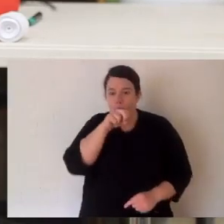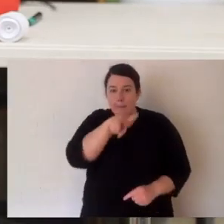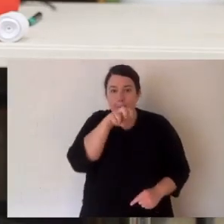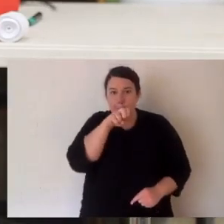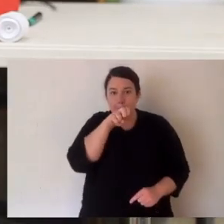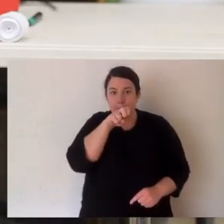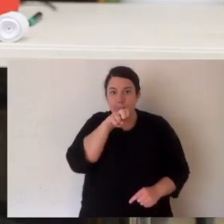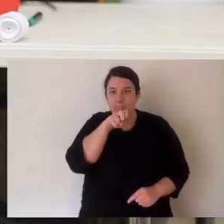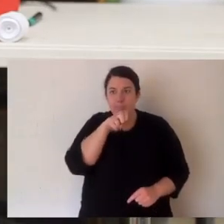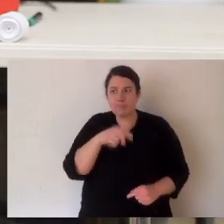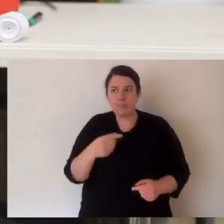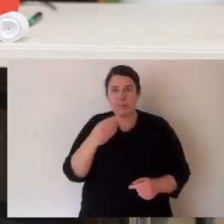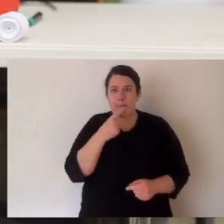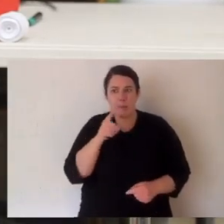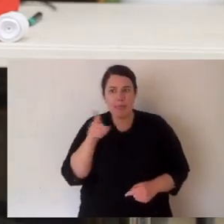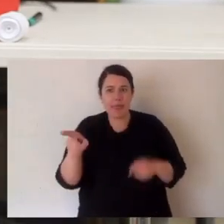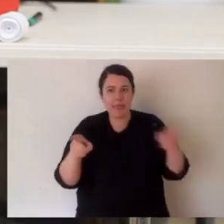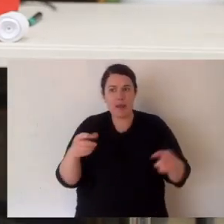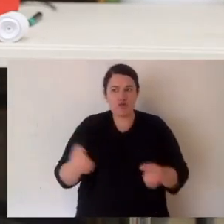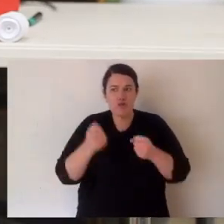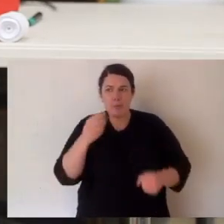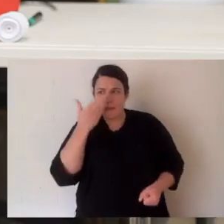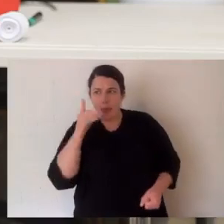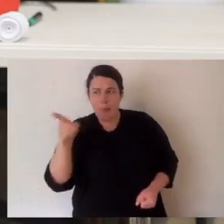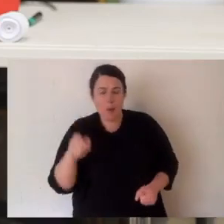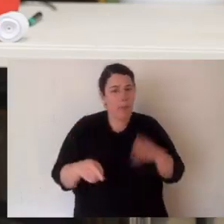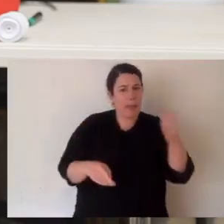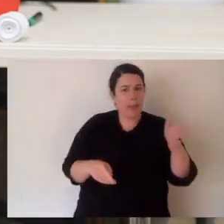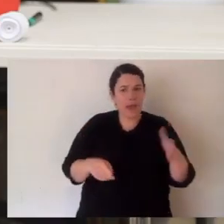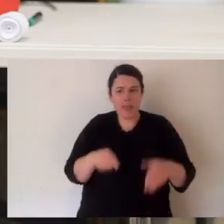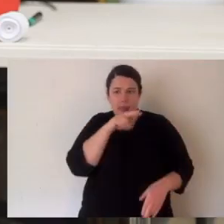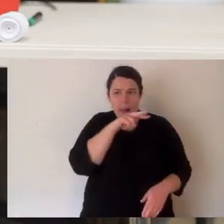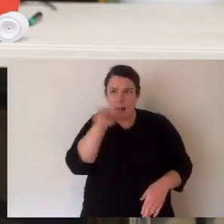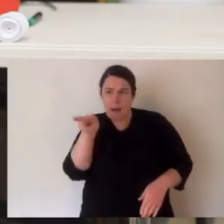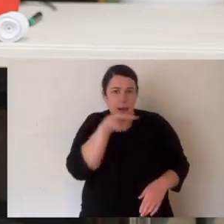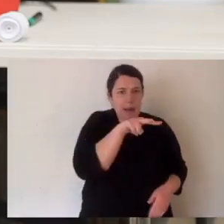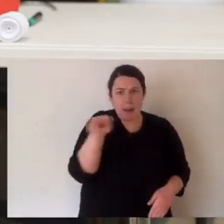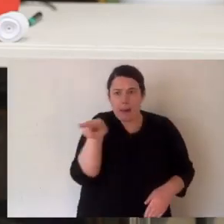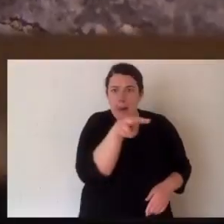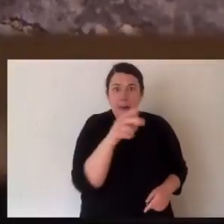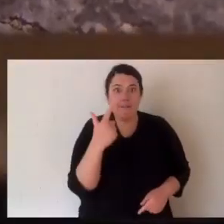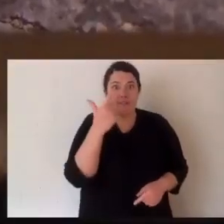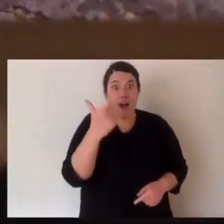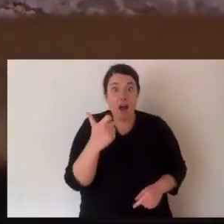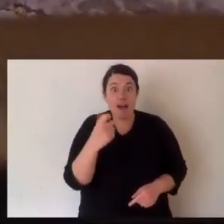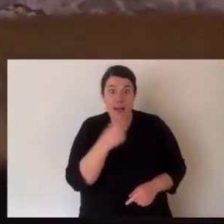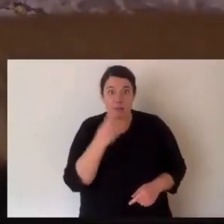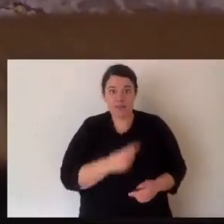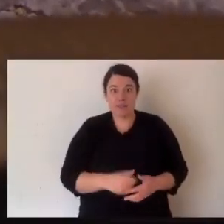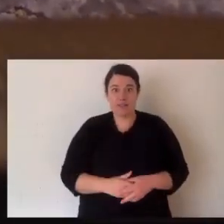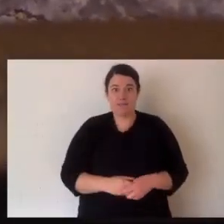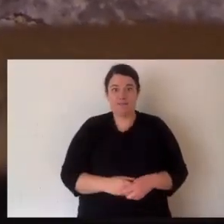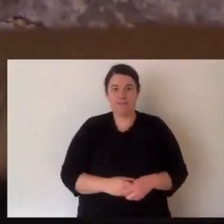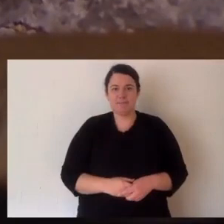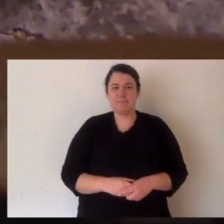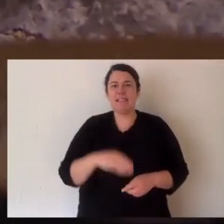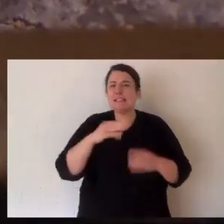They flick their tongue. Did it smell stronger this side or that side? Then they move their head. And they sweep towards their prey. Now, some snakes like